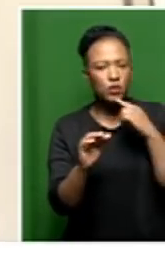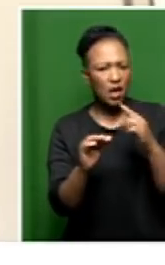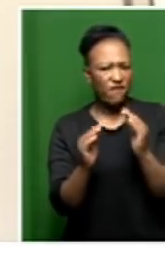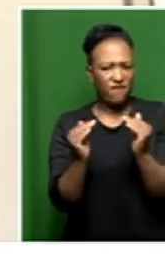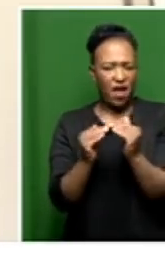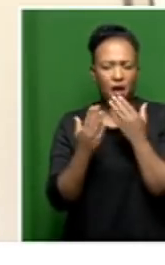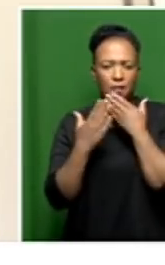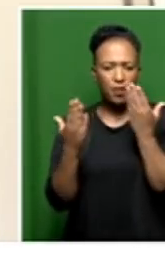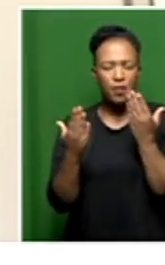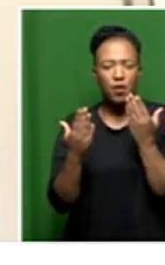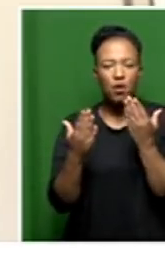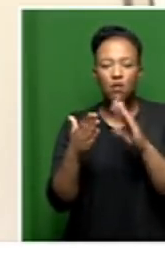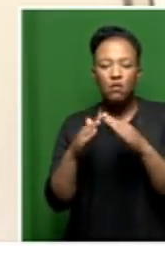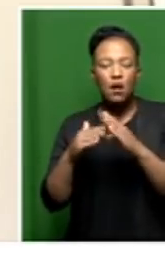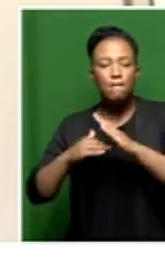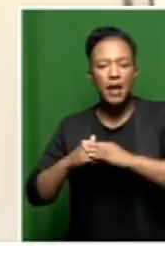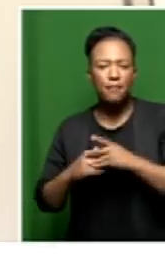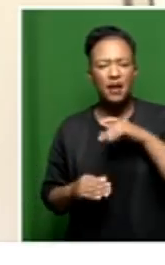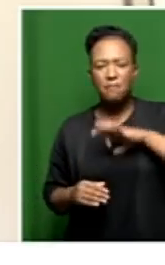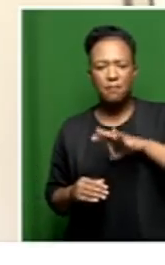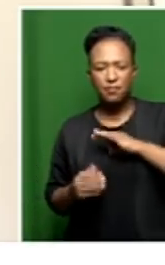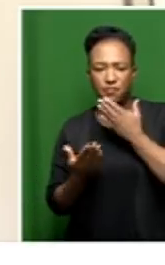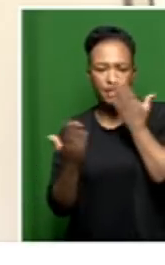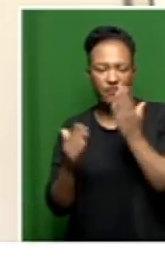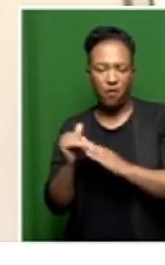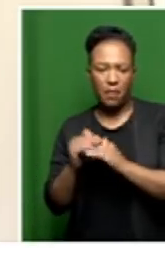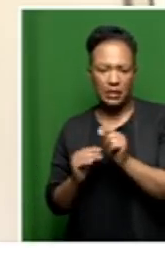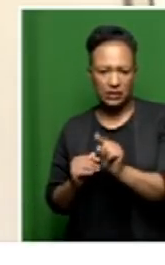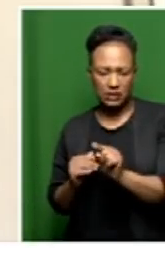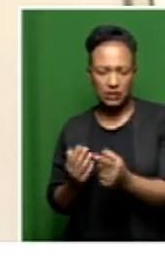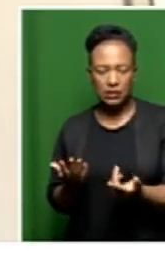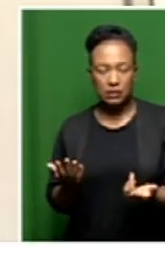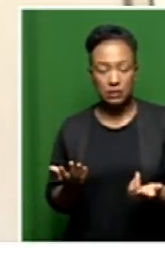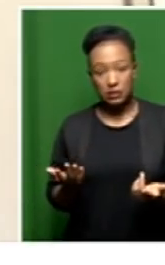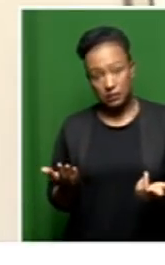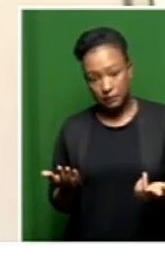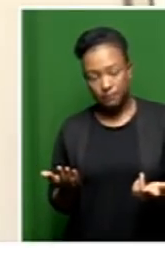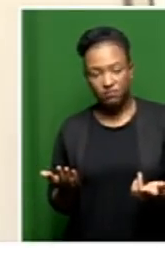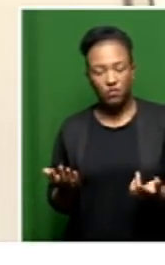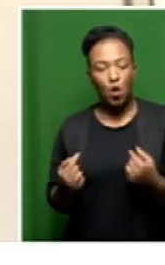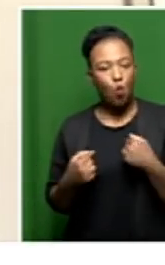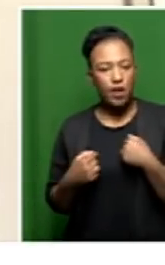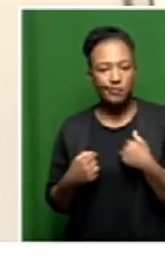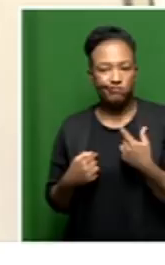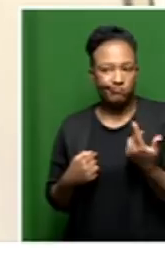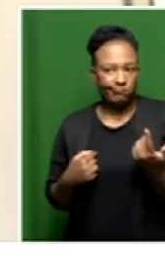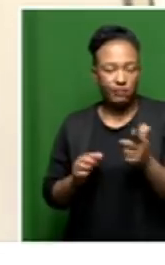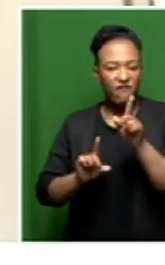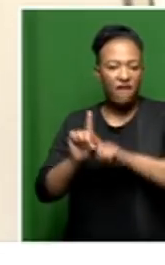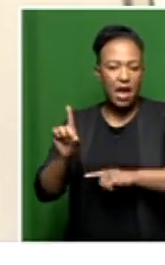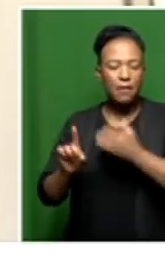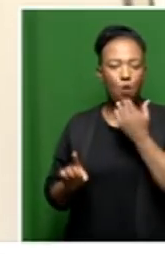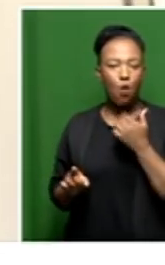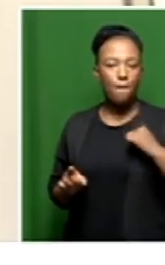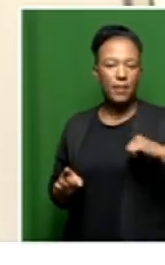unfair for community members not to benefit from this building. So, in essence, we've been failed gravely by